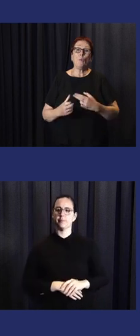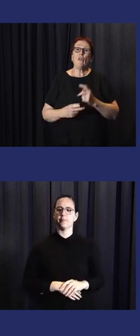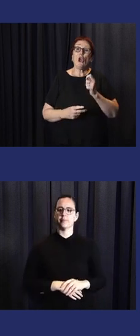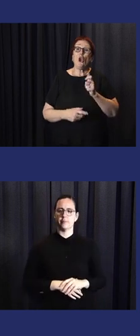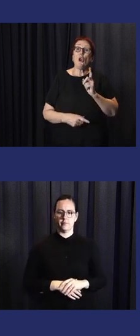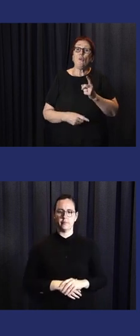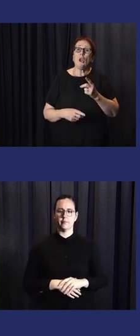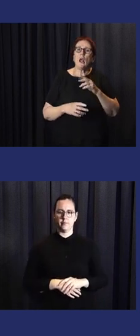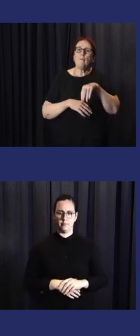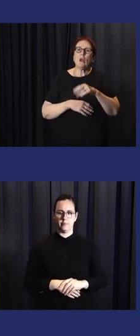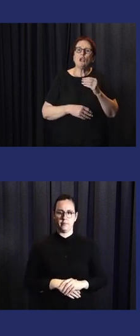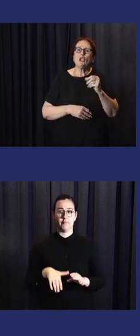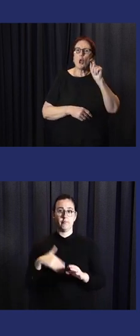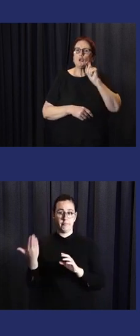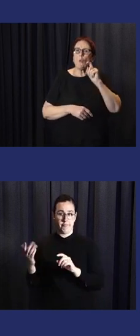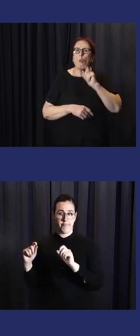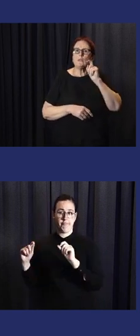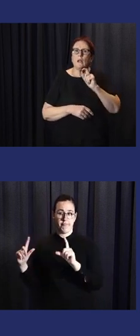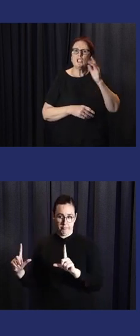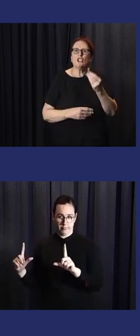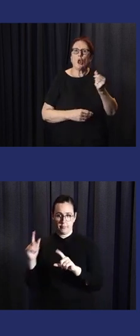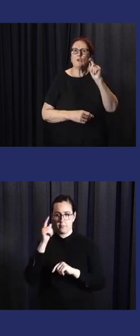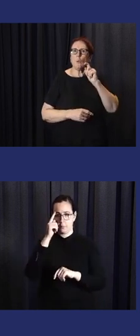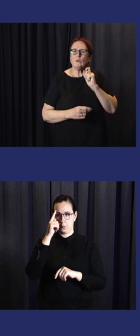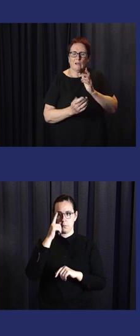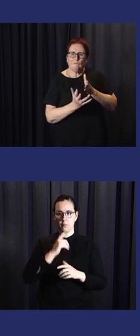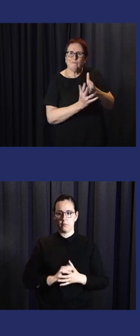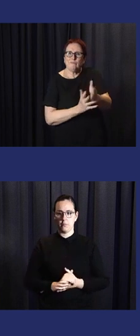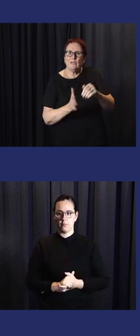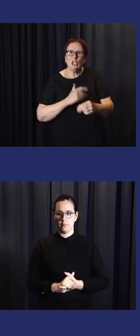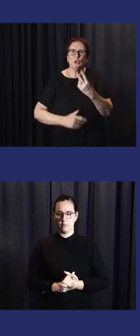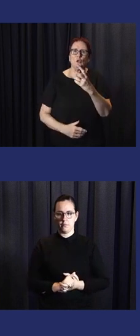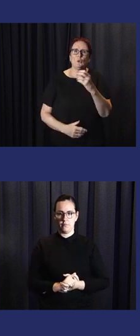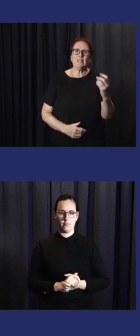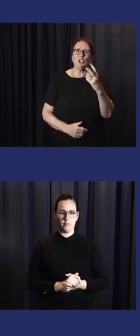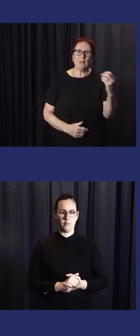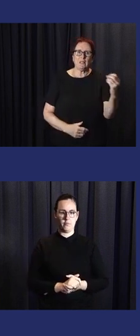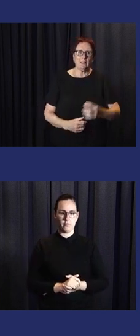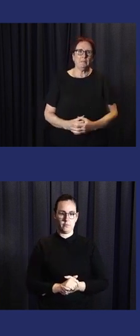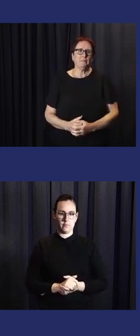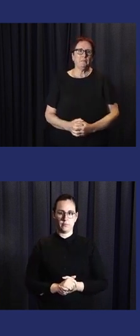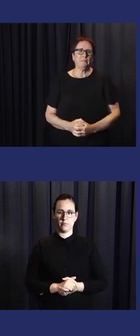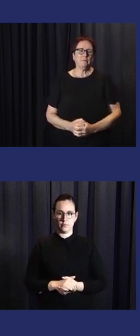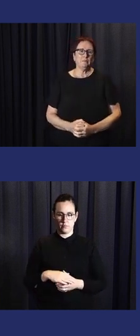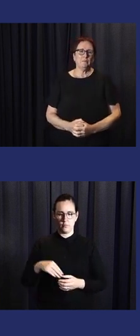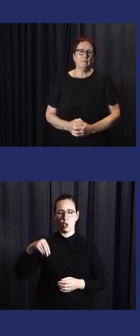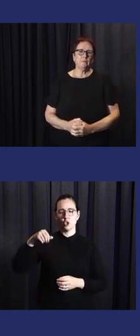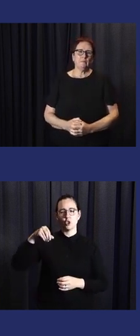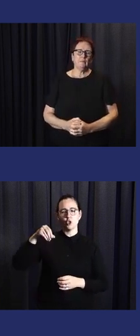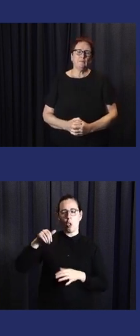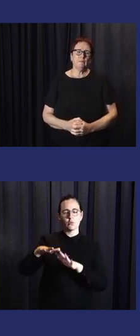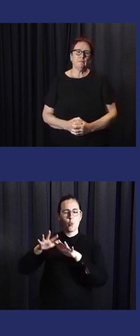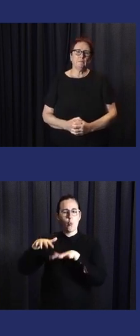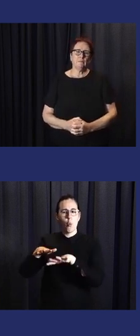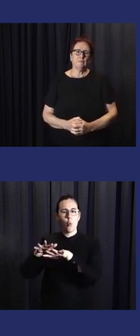And I said with you about the early warning and saltwater institution in 2020.